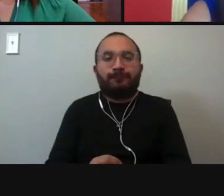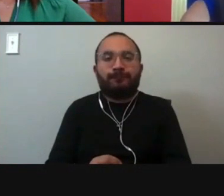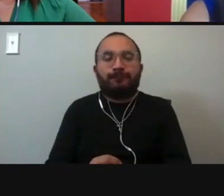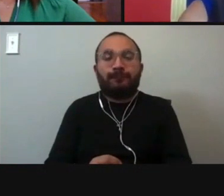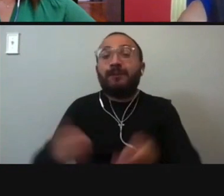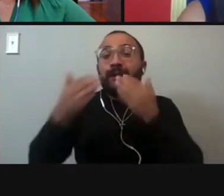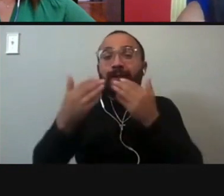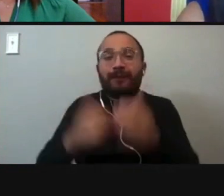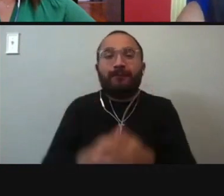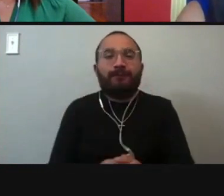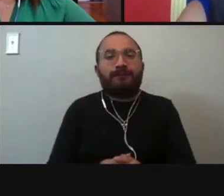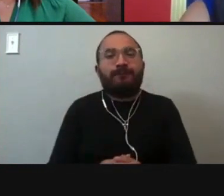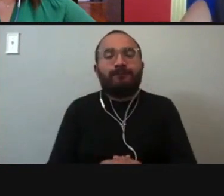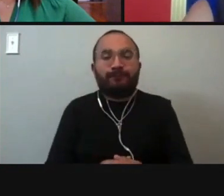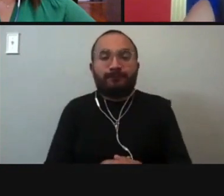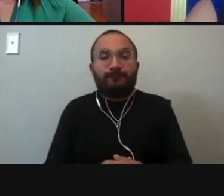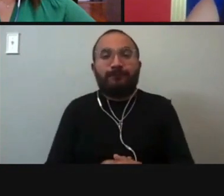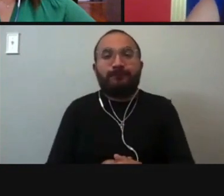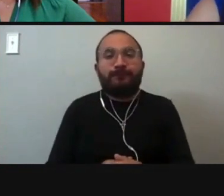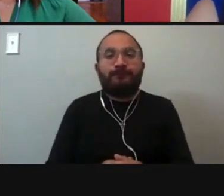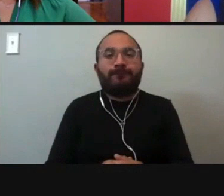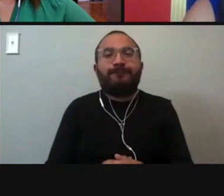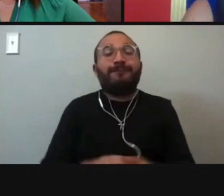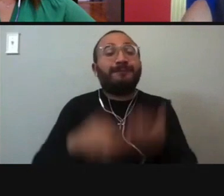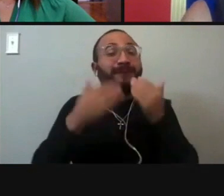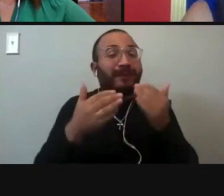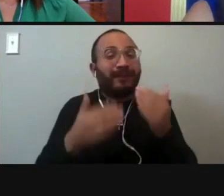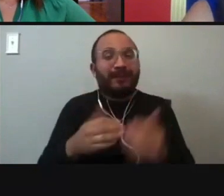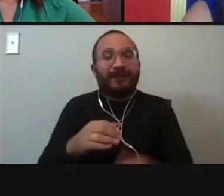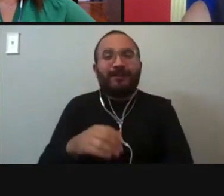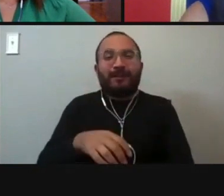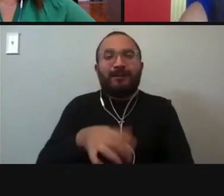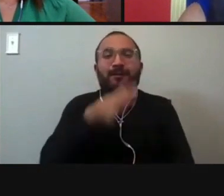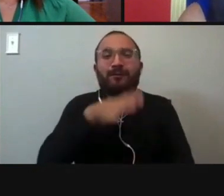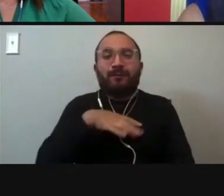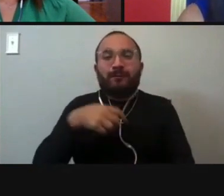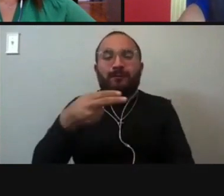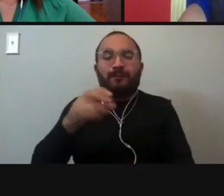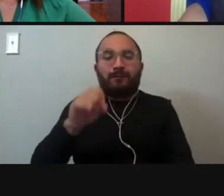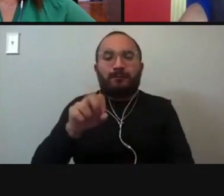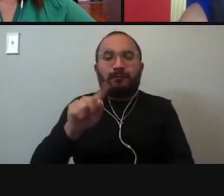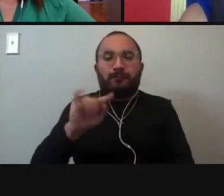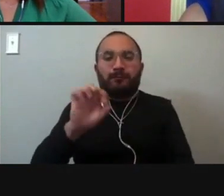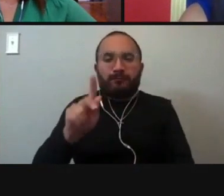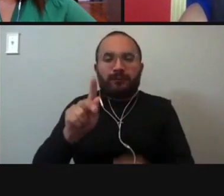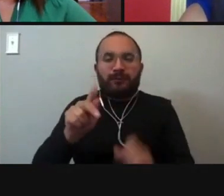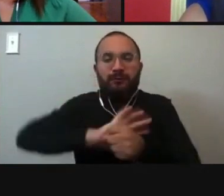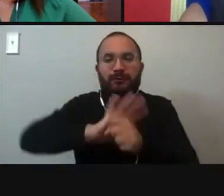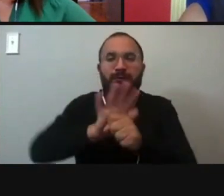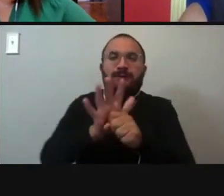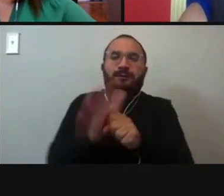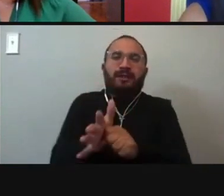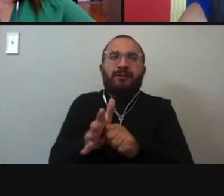Great. Thank you so much. Thank you. Ms. Hortick, the COVID-19 pandemic has caused counties across